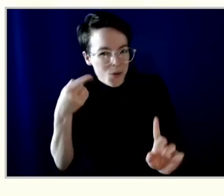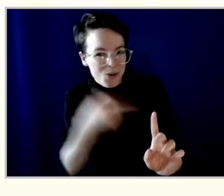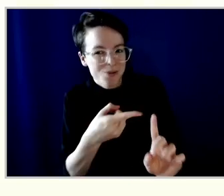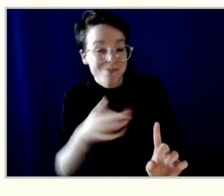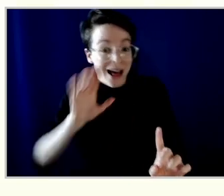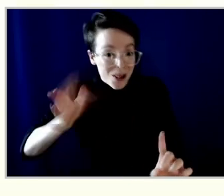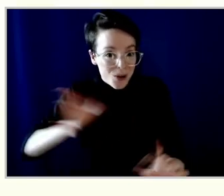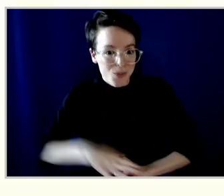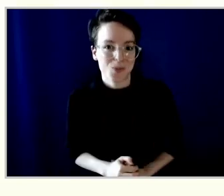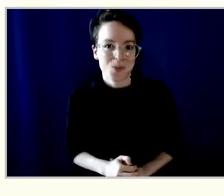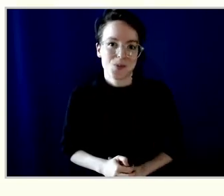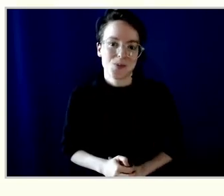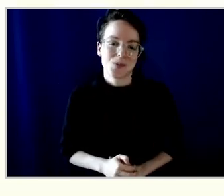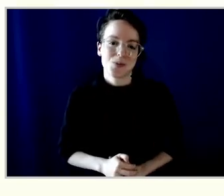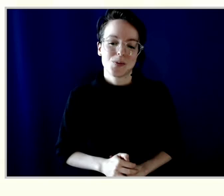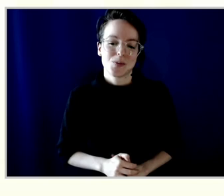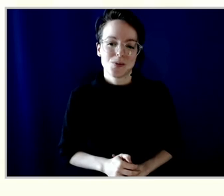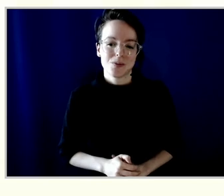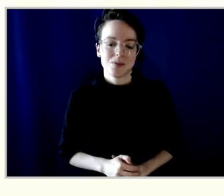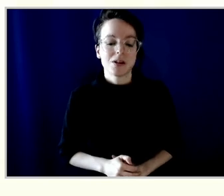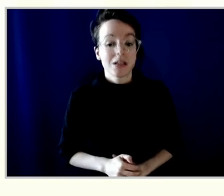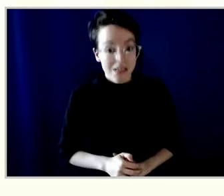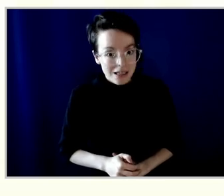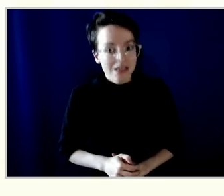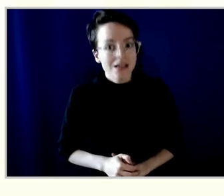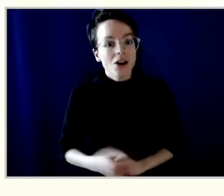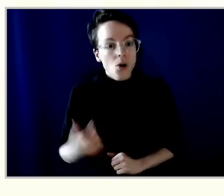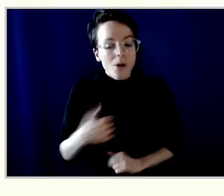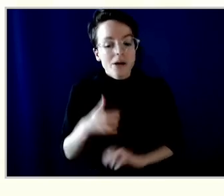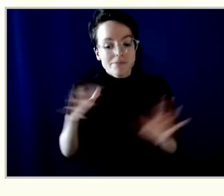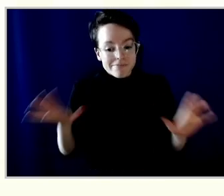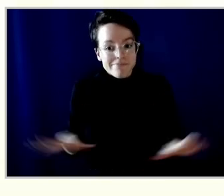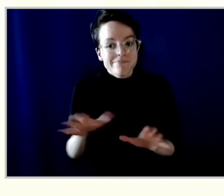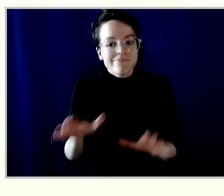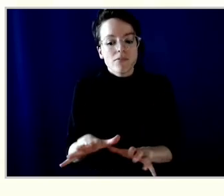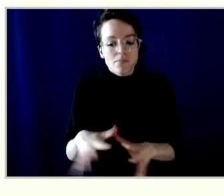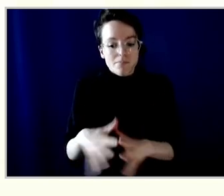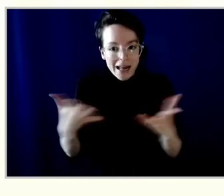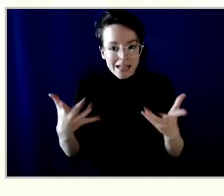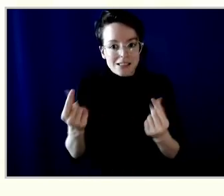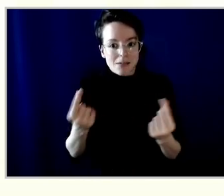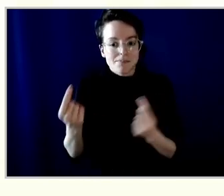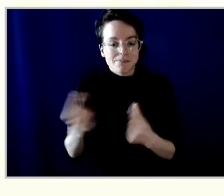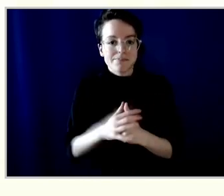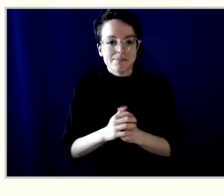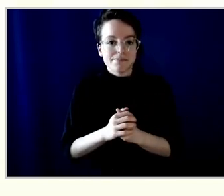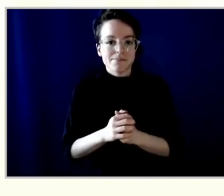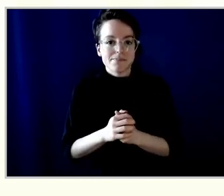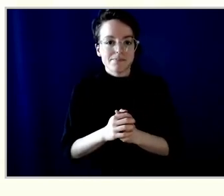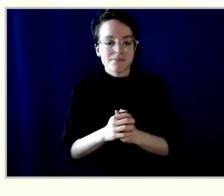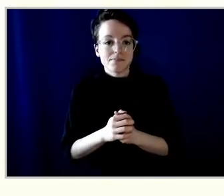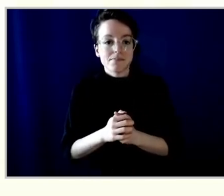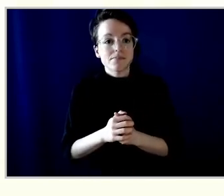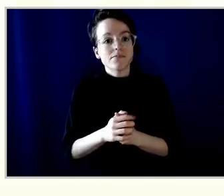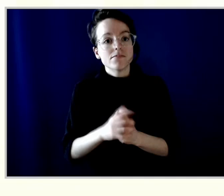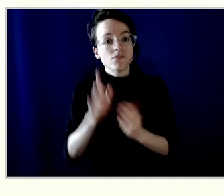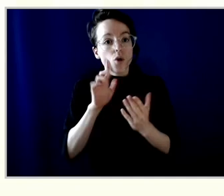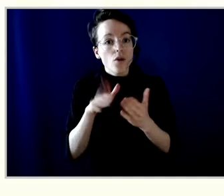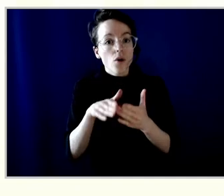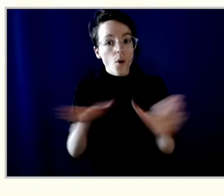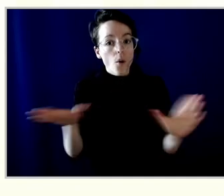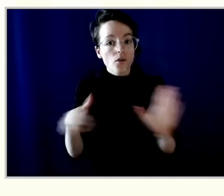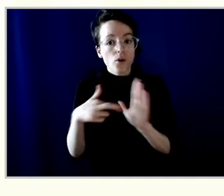certainly are taking many steps. And I think what I would say in terms of overall representation is